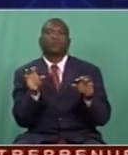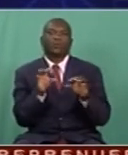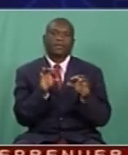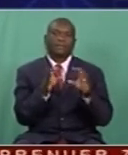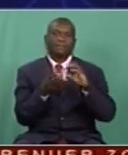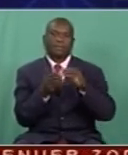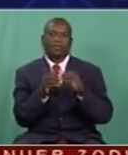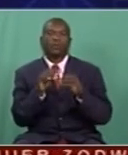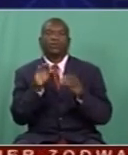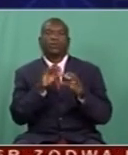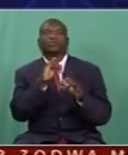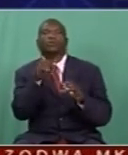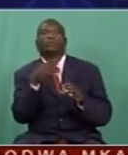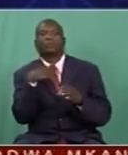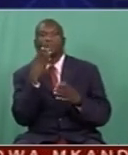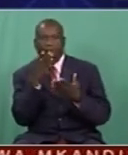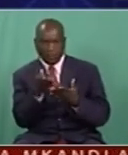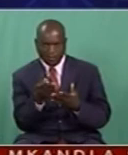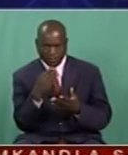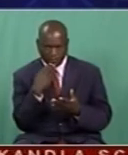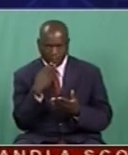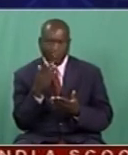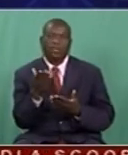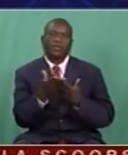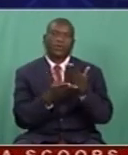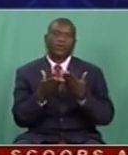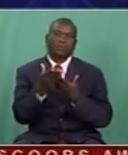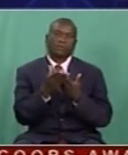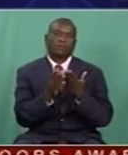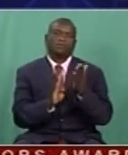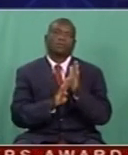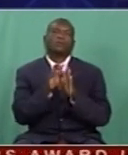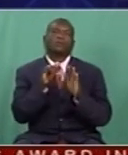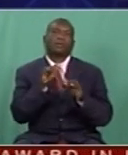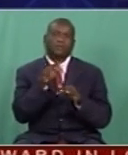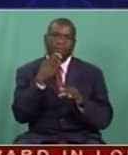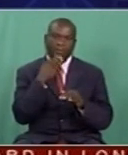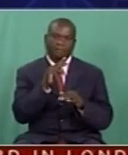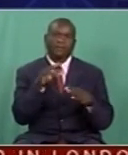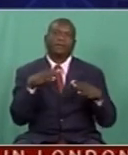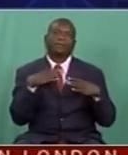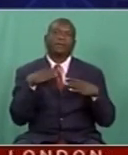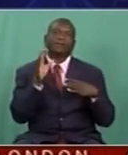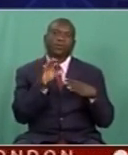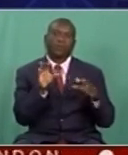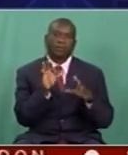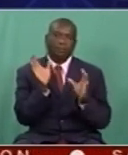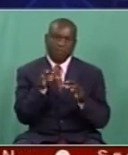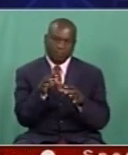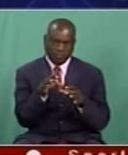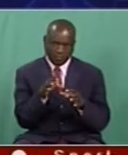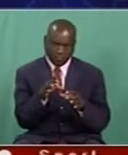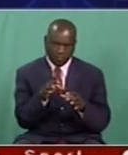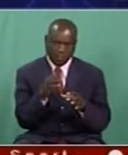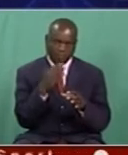creating employment and also just to enhance economic growth in that manner. So I think that's critical in terms of the role of the media. But also